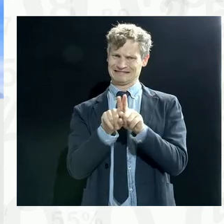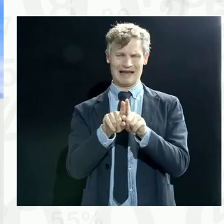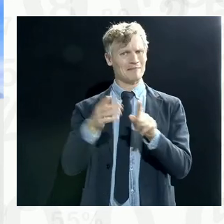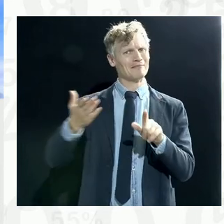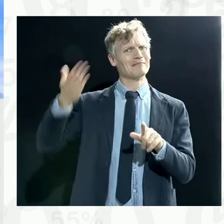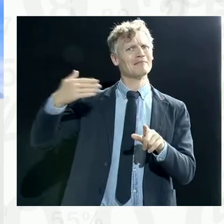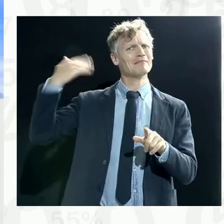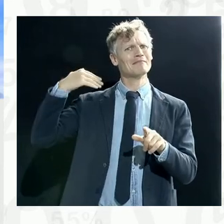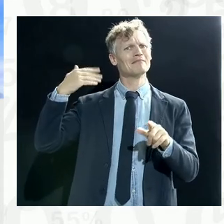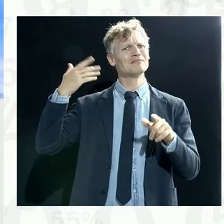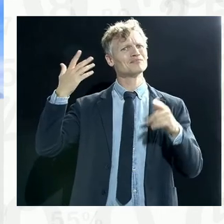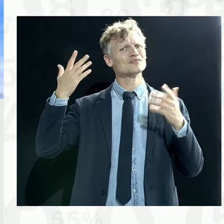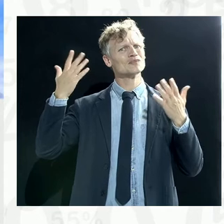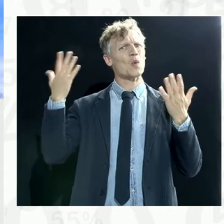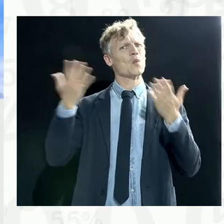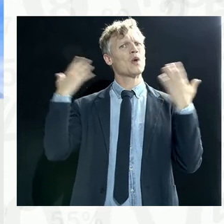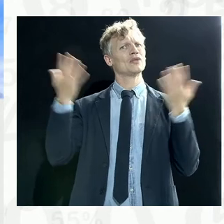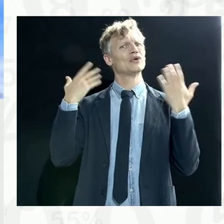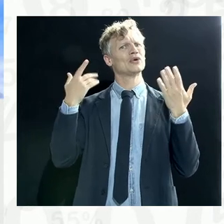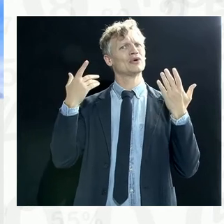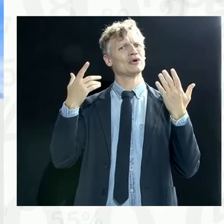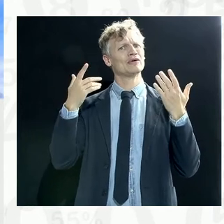States, you know, 100 years ago,